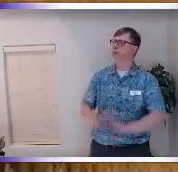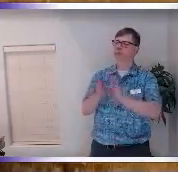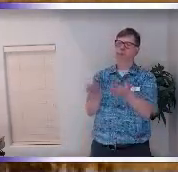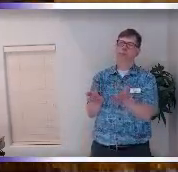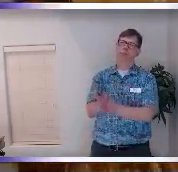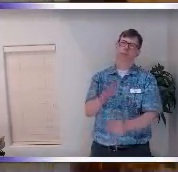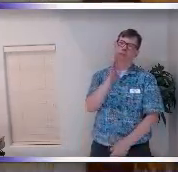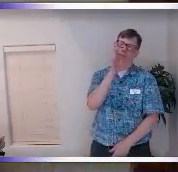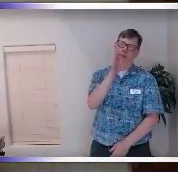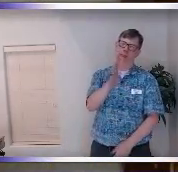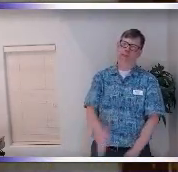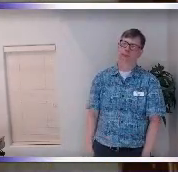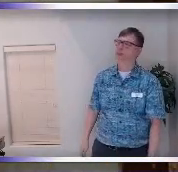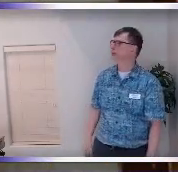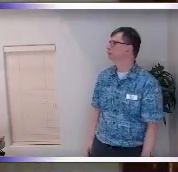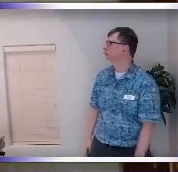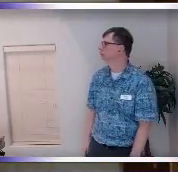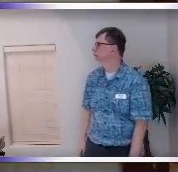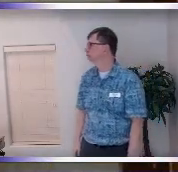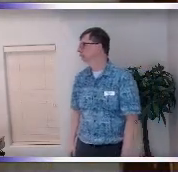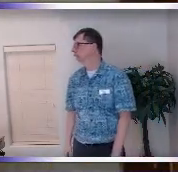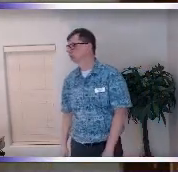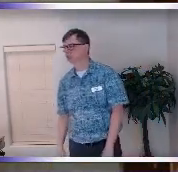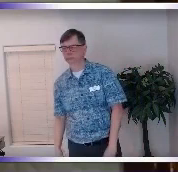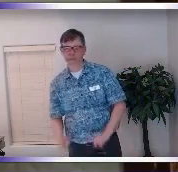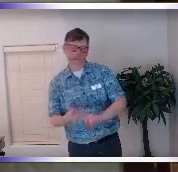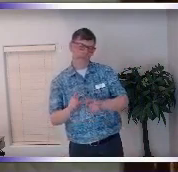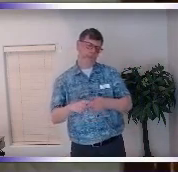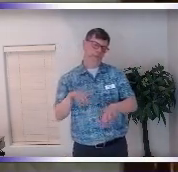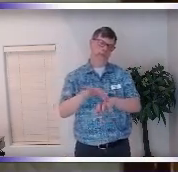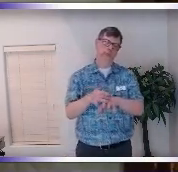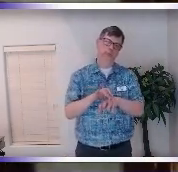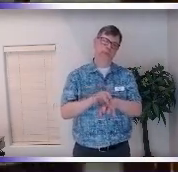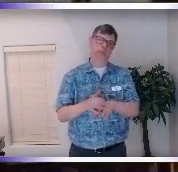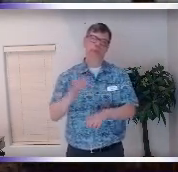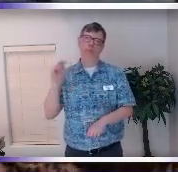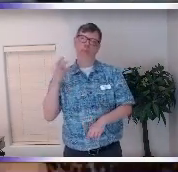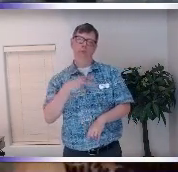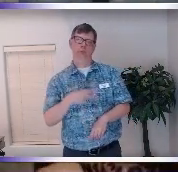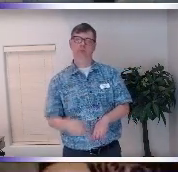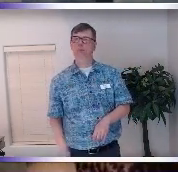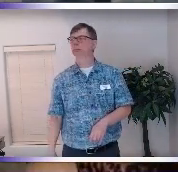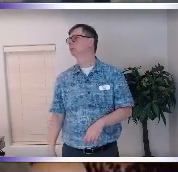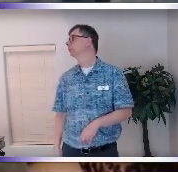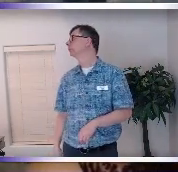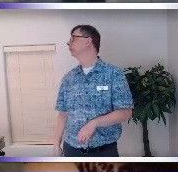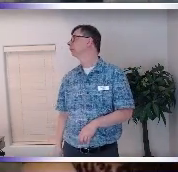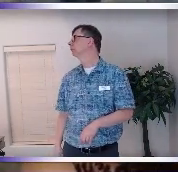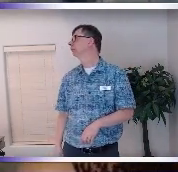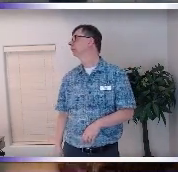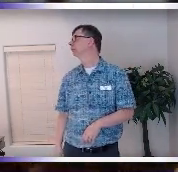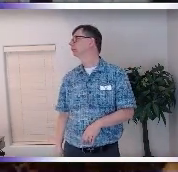my mom was talking to her friend and and uh and and her friend was in a lot of pain and my mom's like oh but it's okay she was fixing and I was like